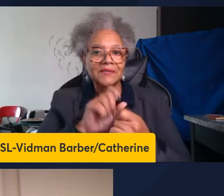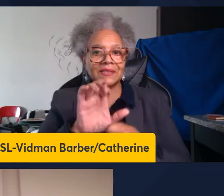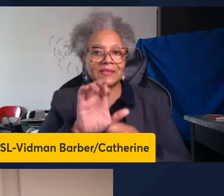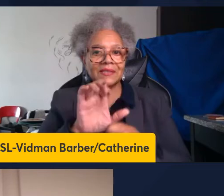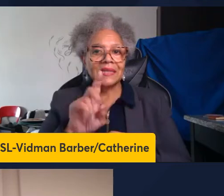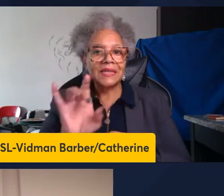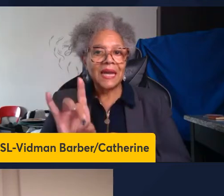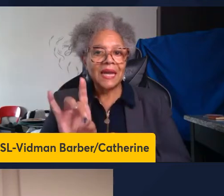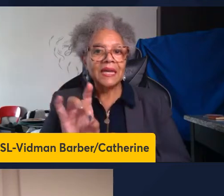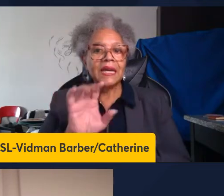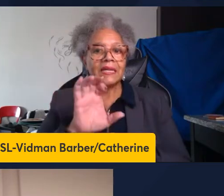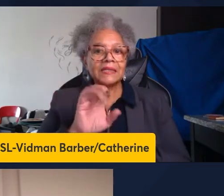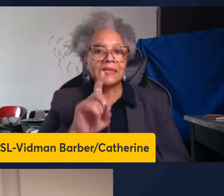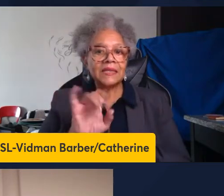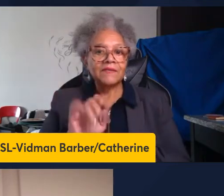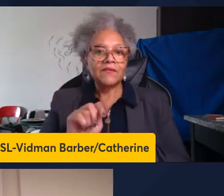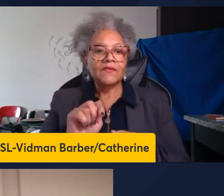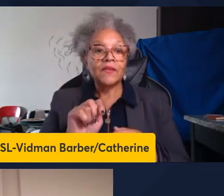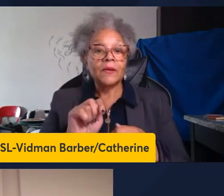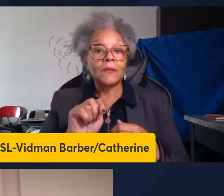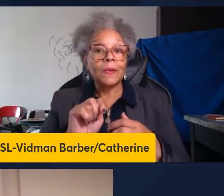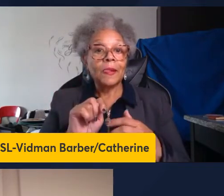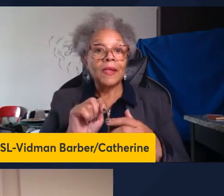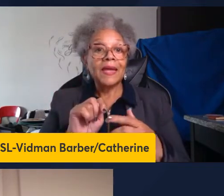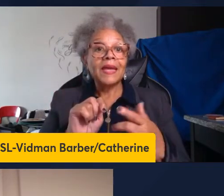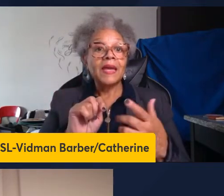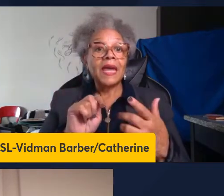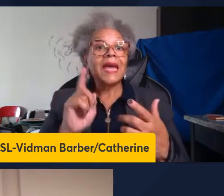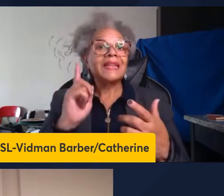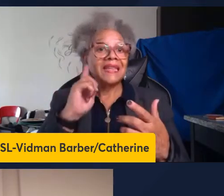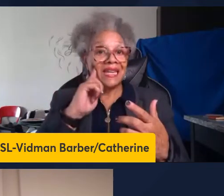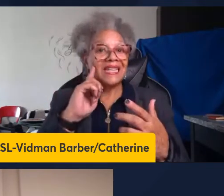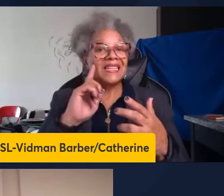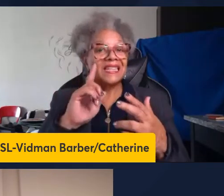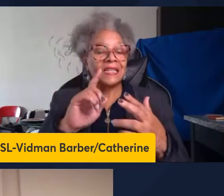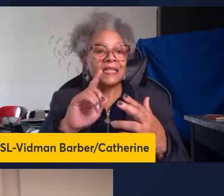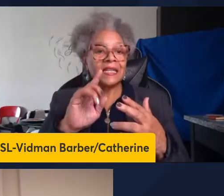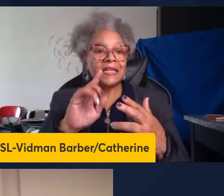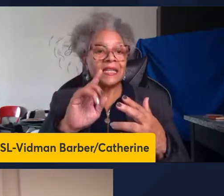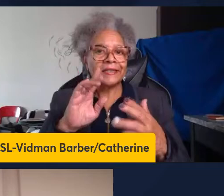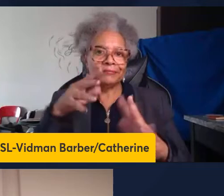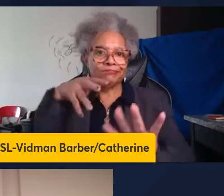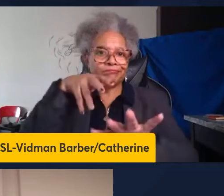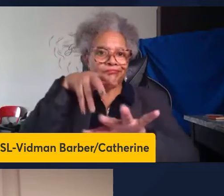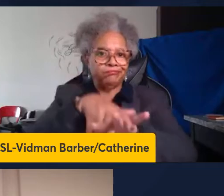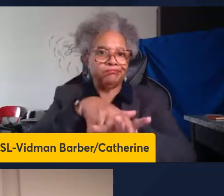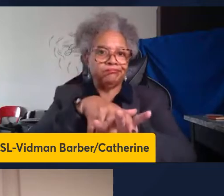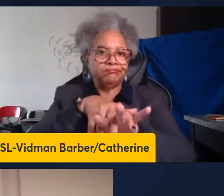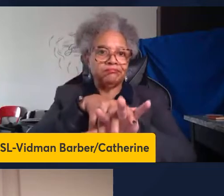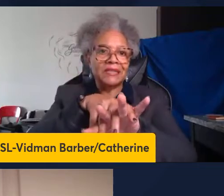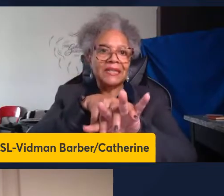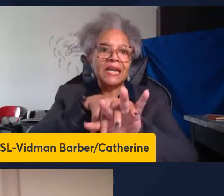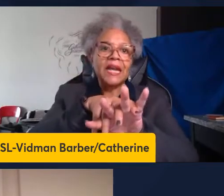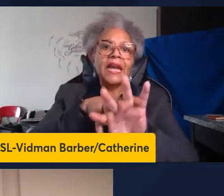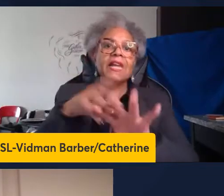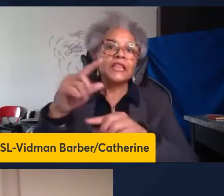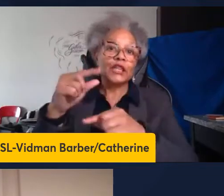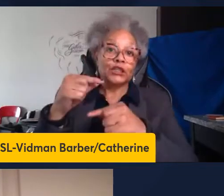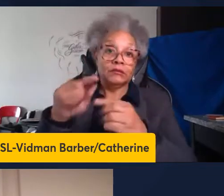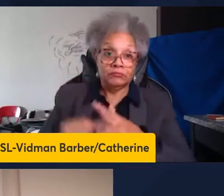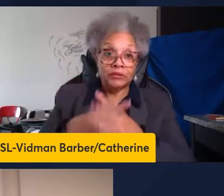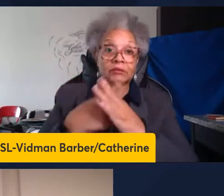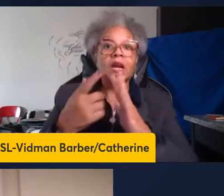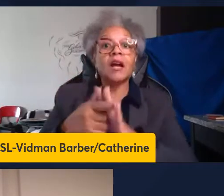and CD4 T-cells but then the defect is intrinsically in the generation of the tissue